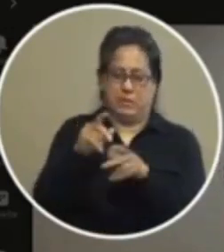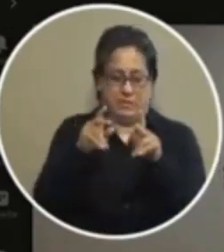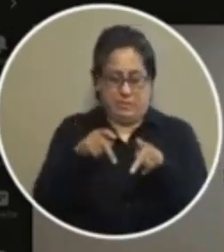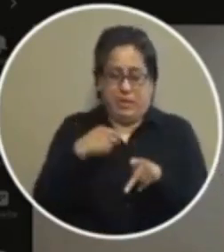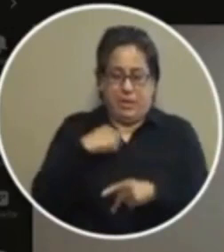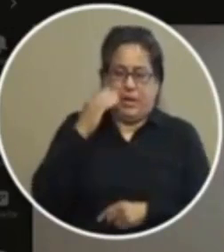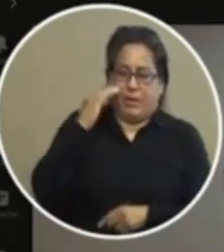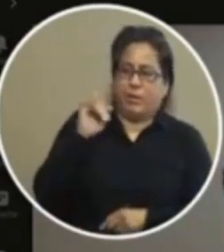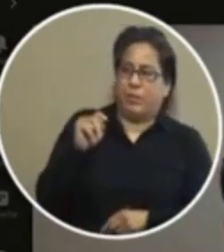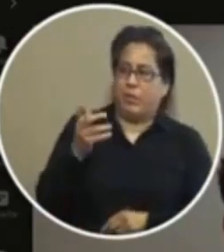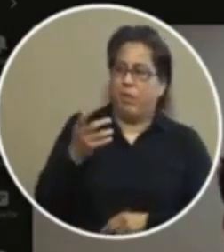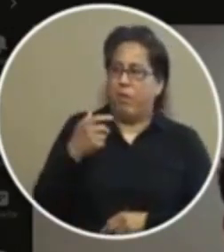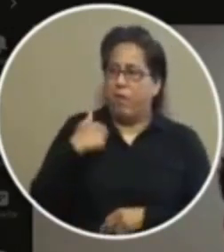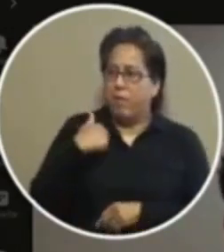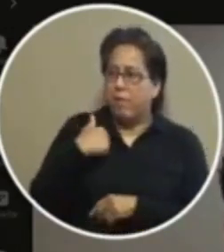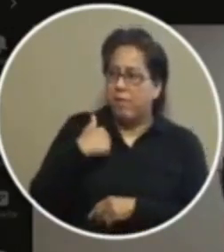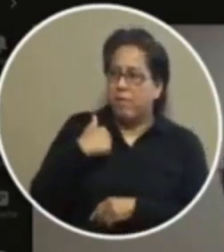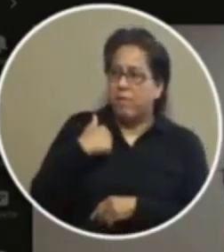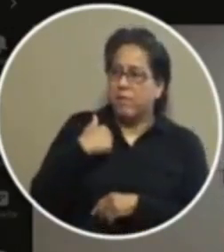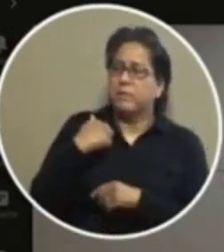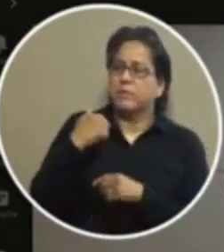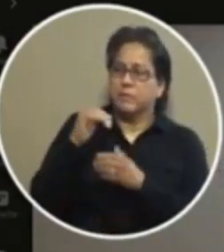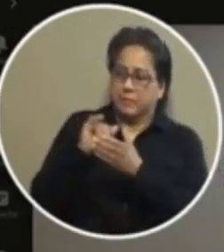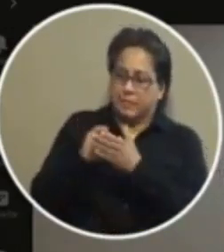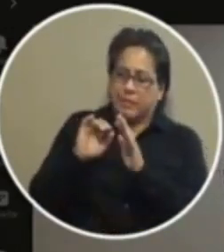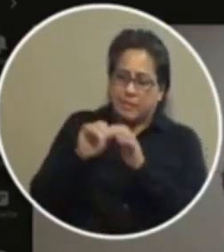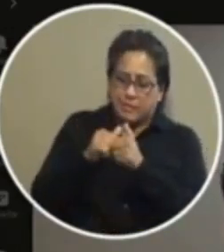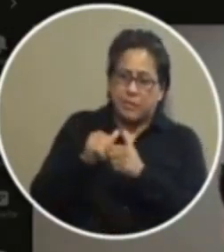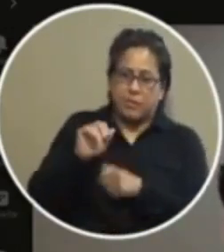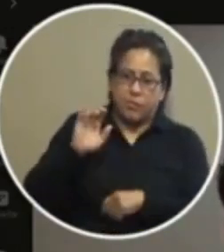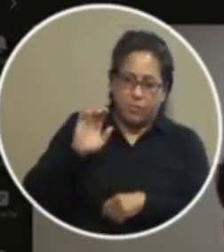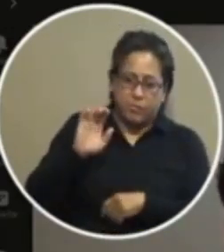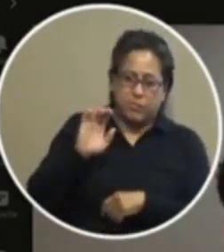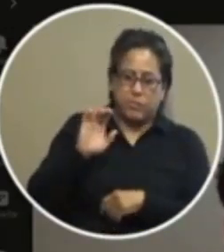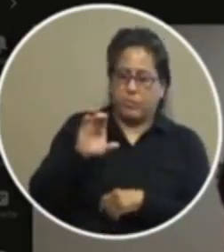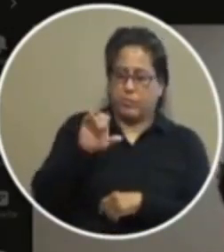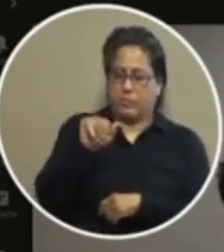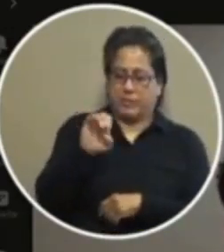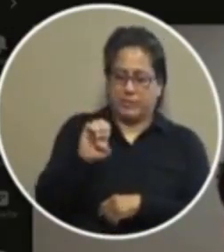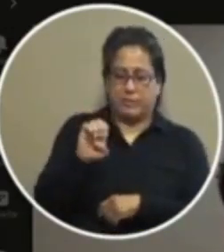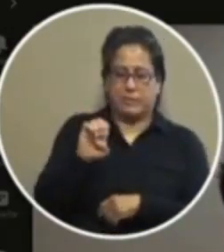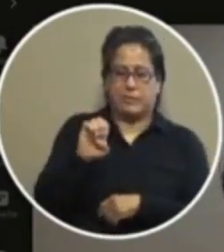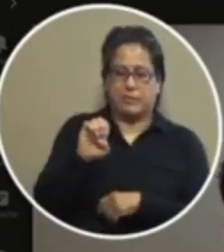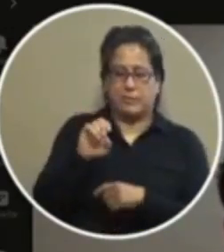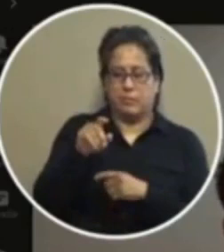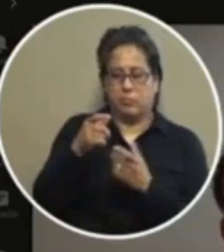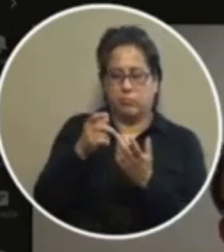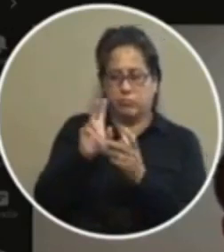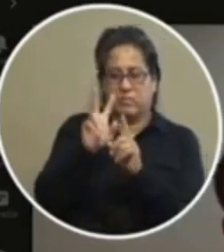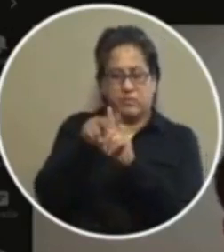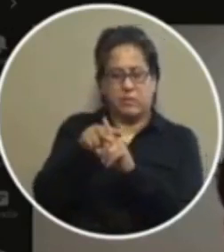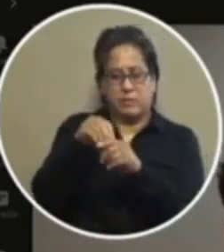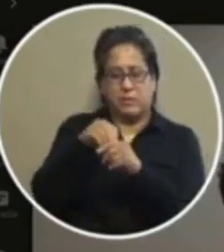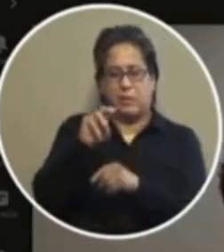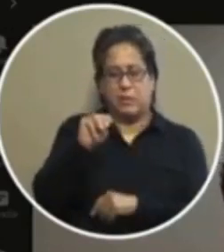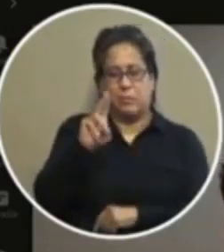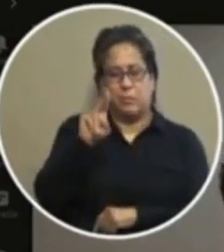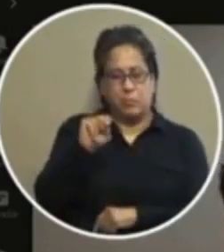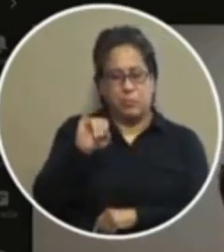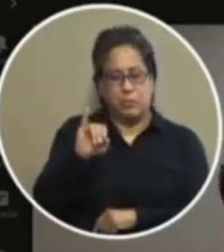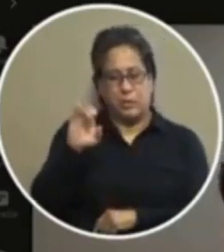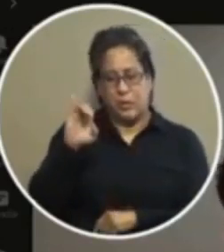i know that and i and so that's how you that's how cases get to your muni courts and that process